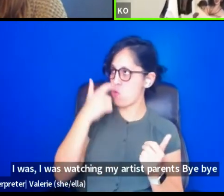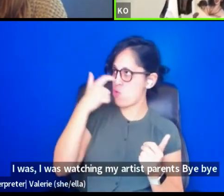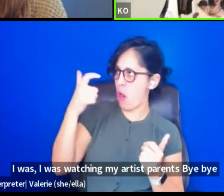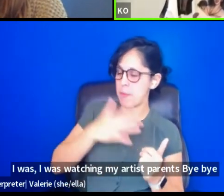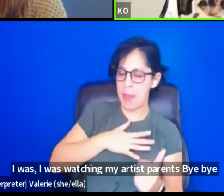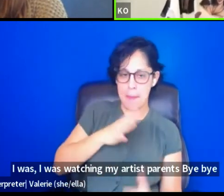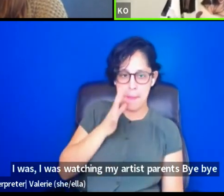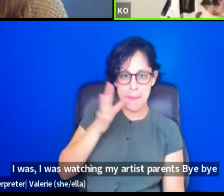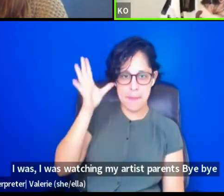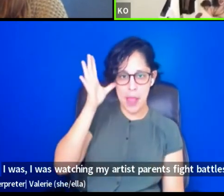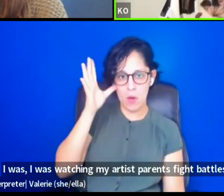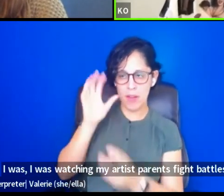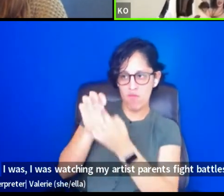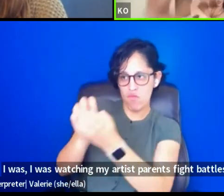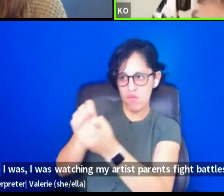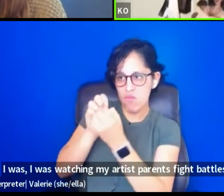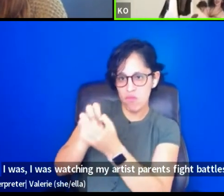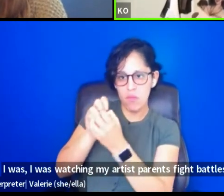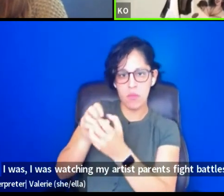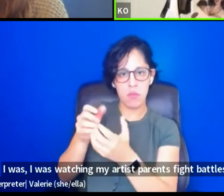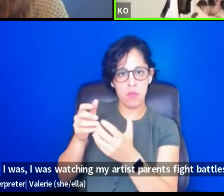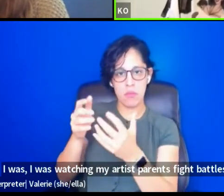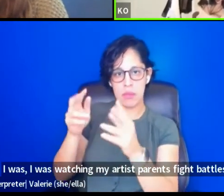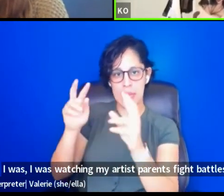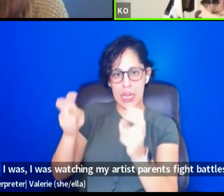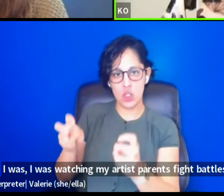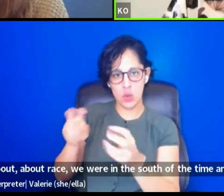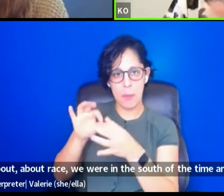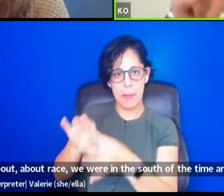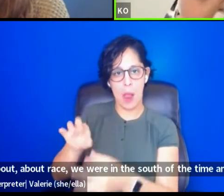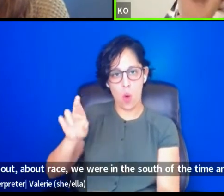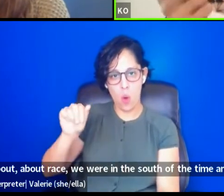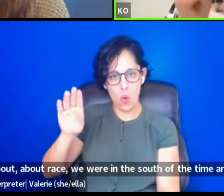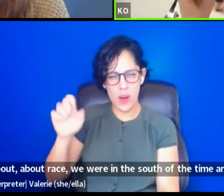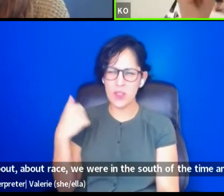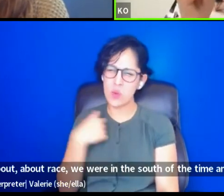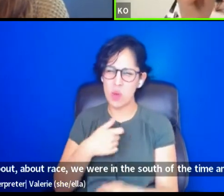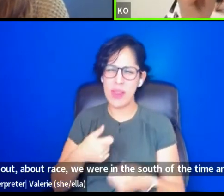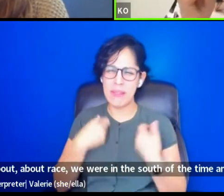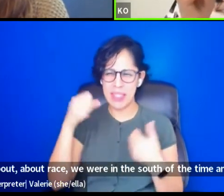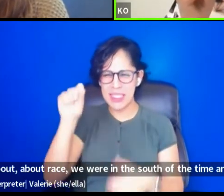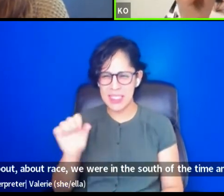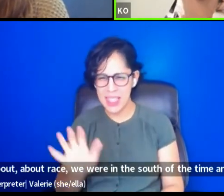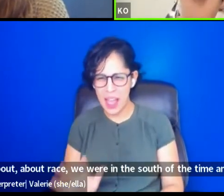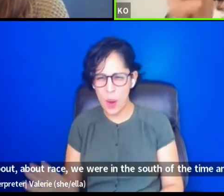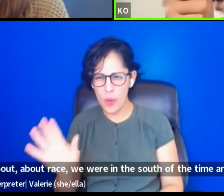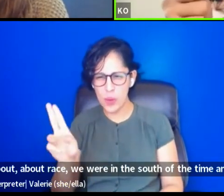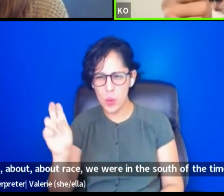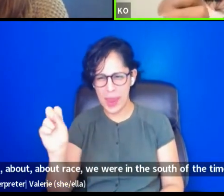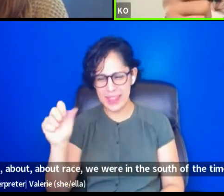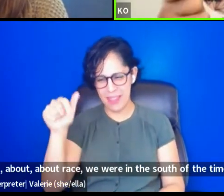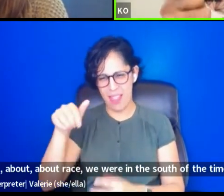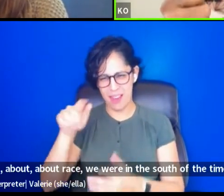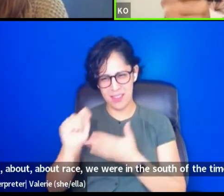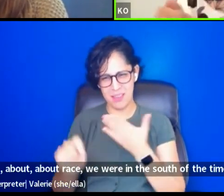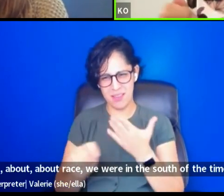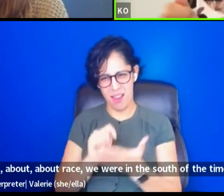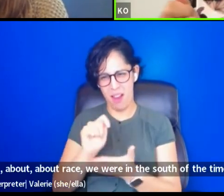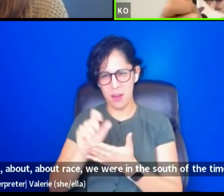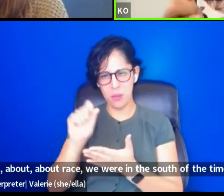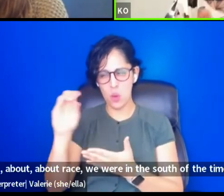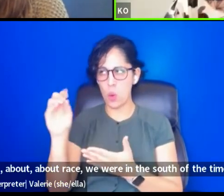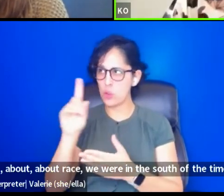about race, we were in the South at the time. And so it was always very present in my